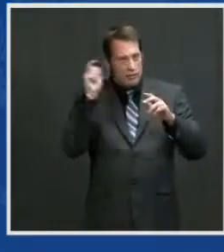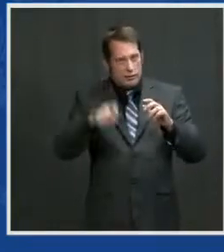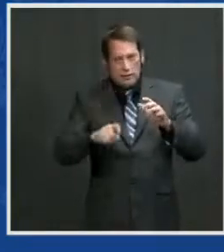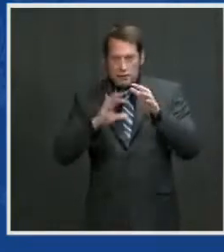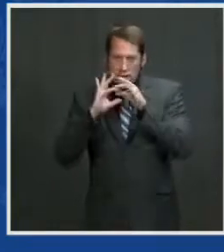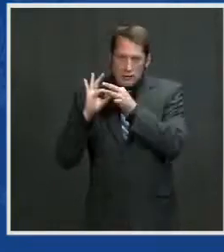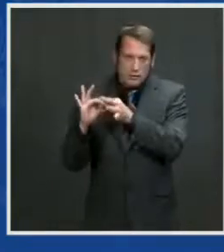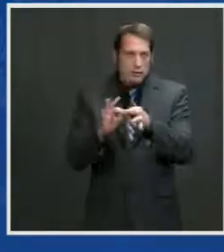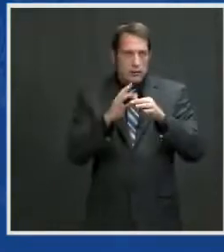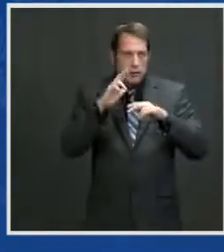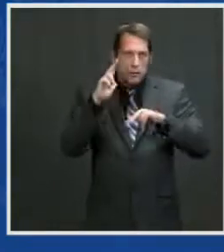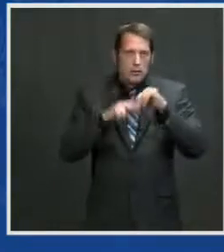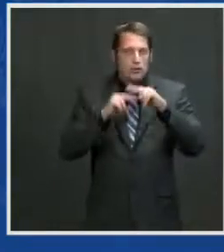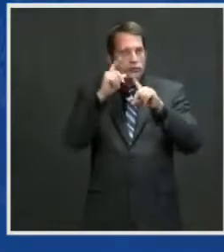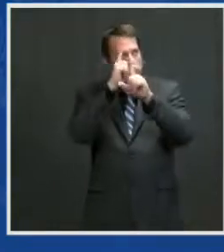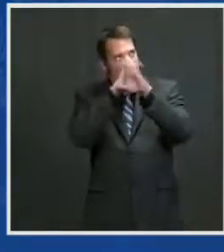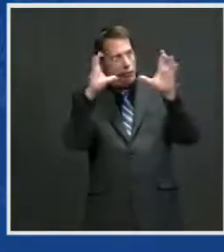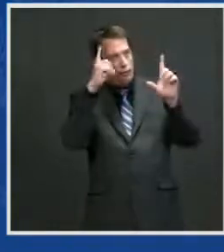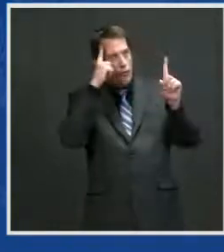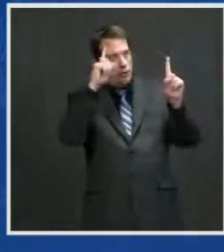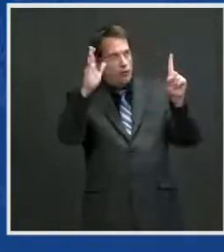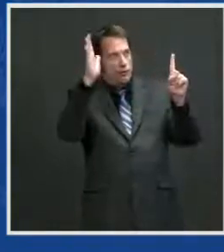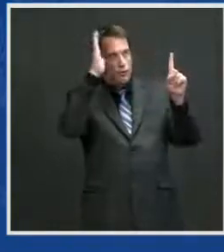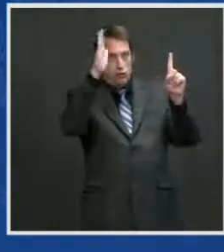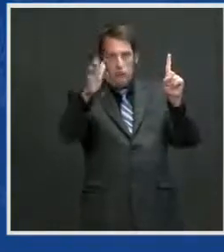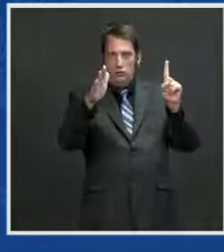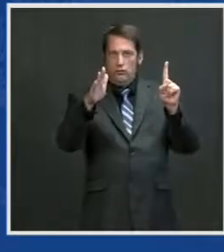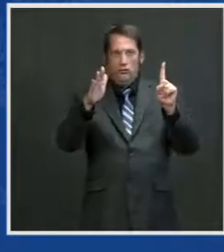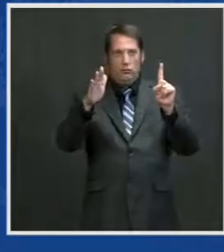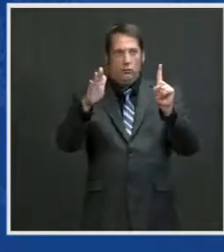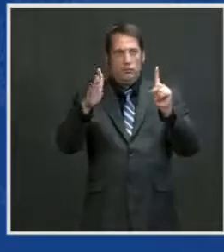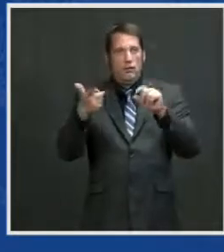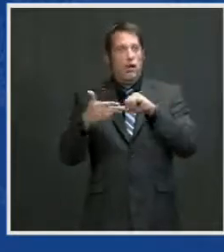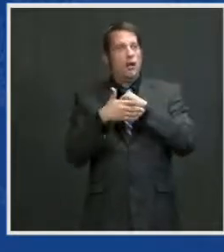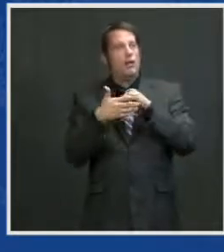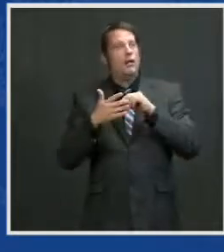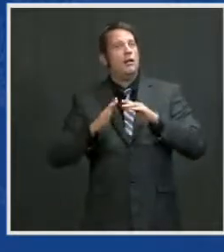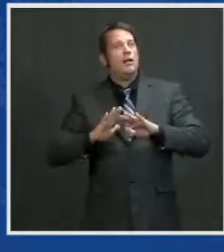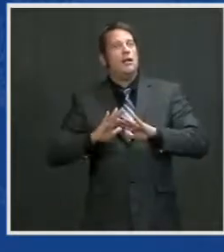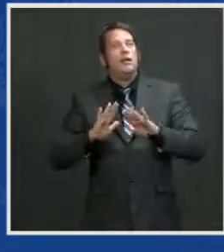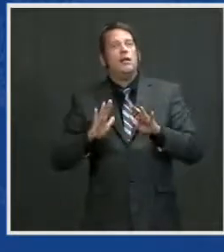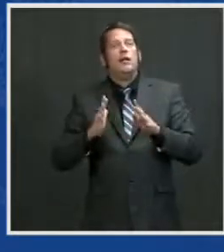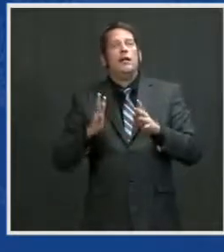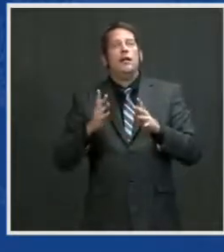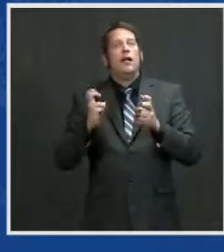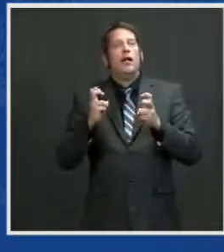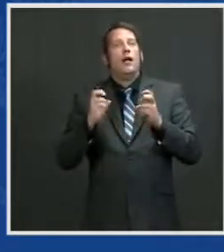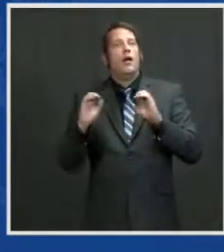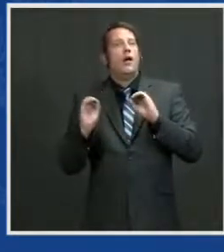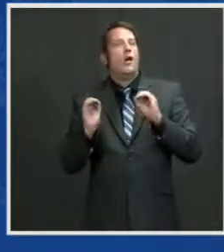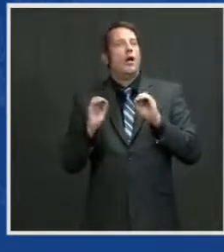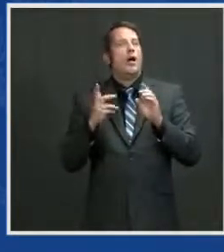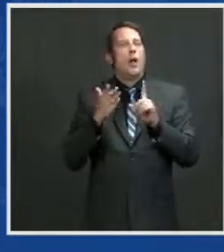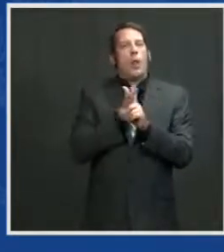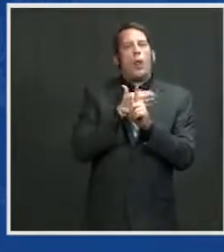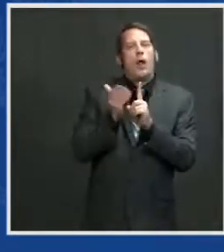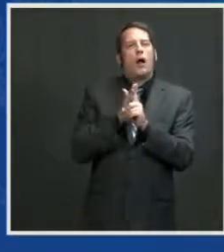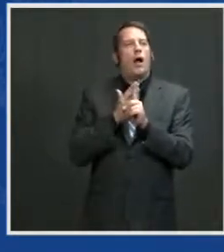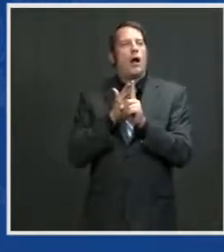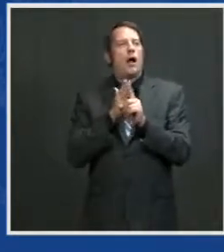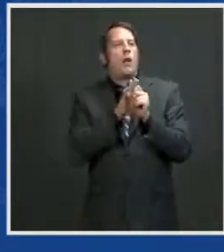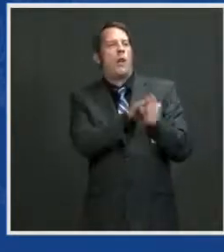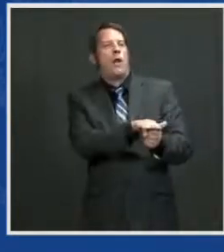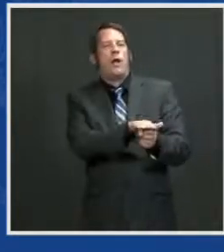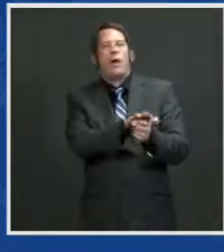The future of nations are free from coercion or dominance by more powerful states. Where the